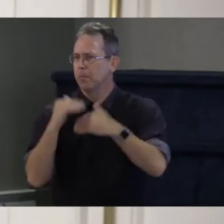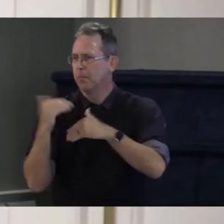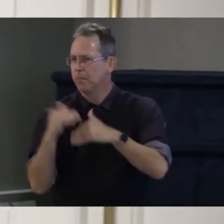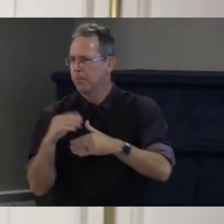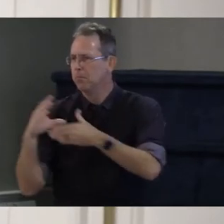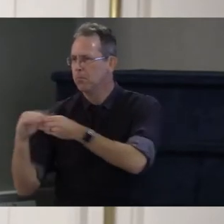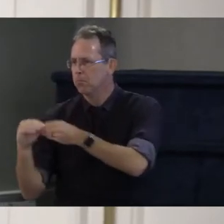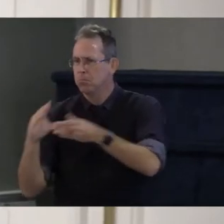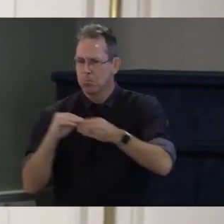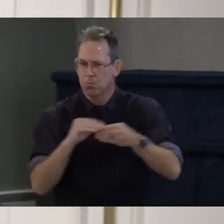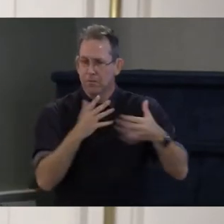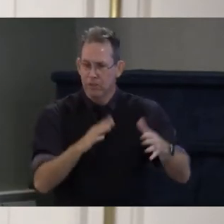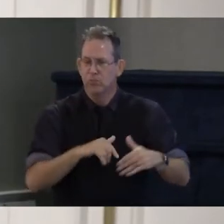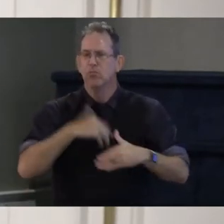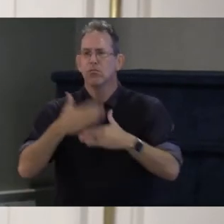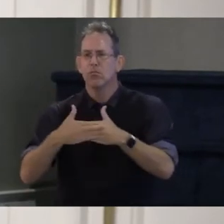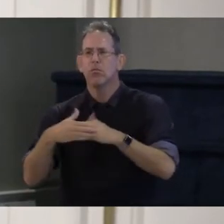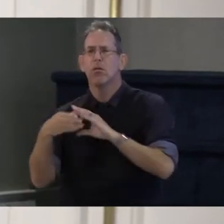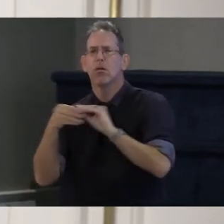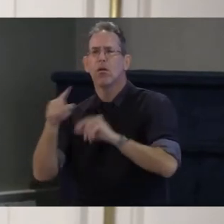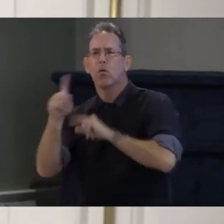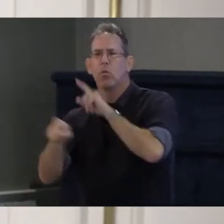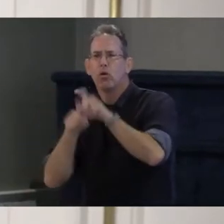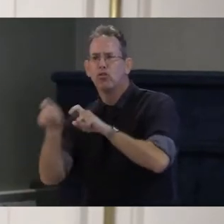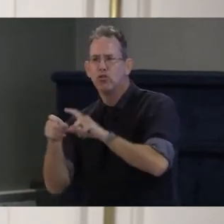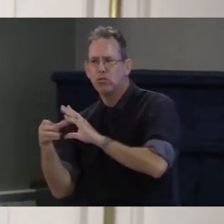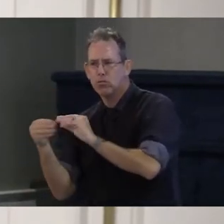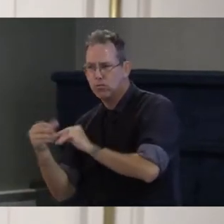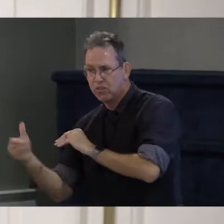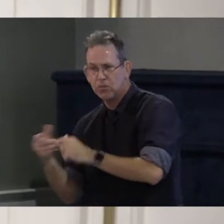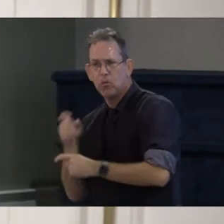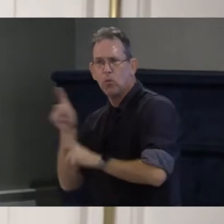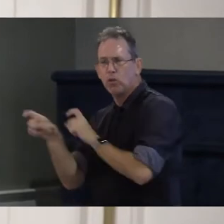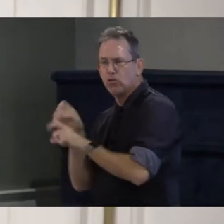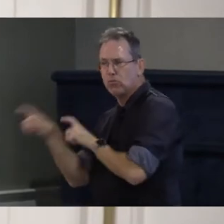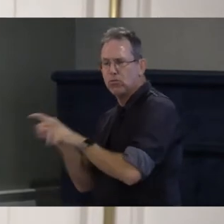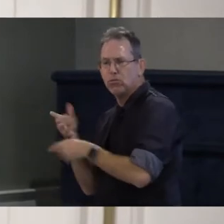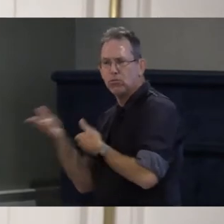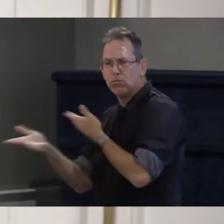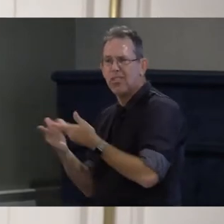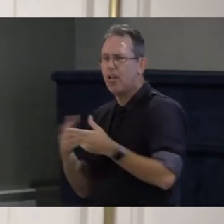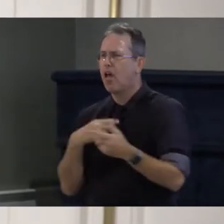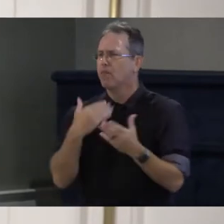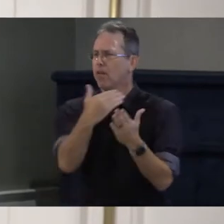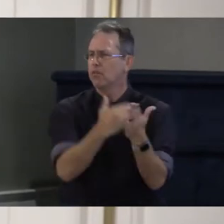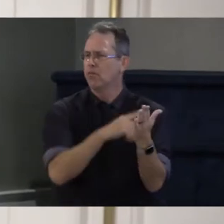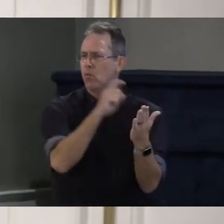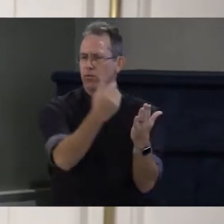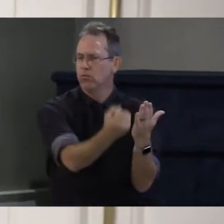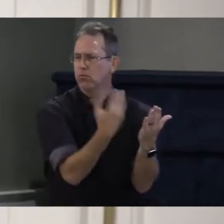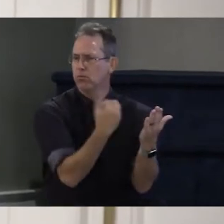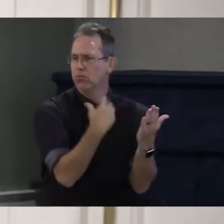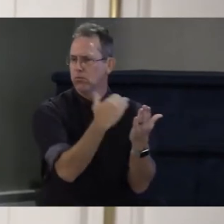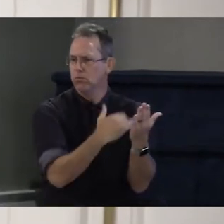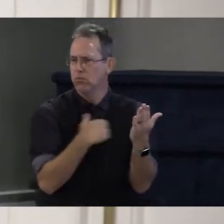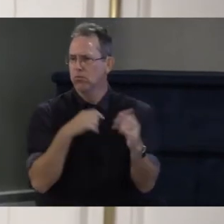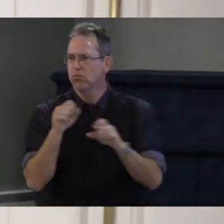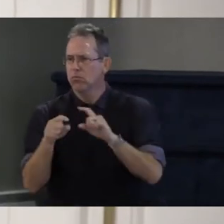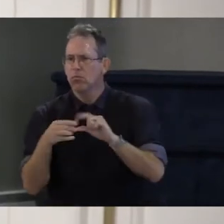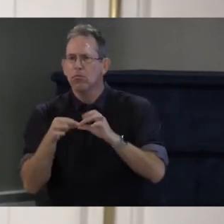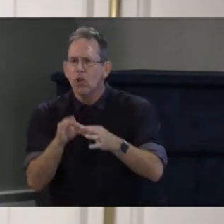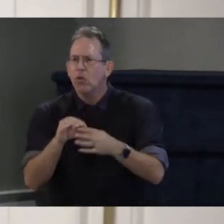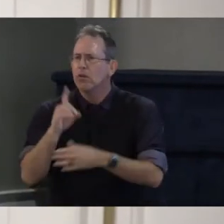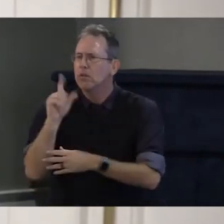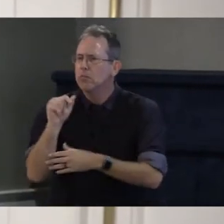that have been submitted and vetted by members of Vermont's disability rights communities and independent